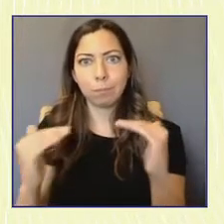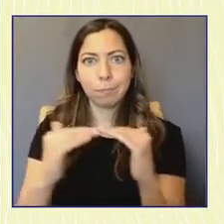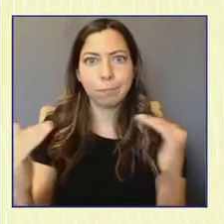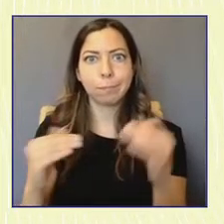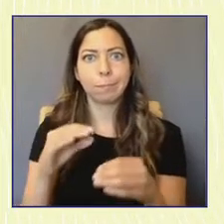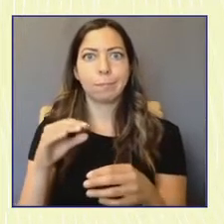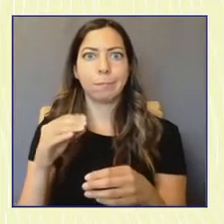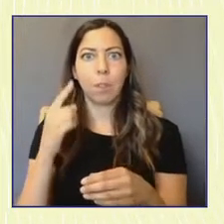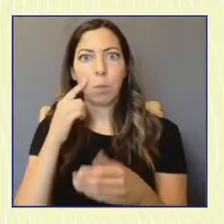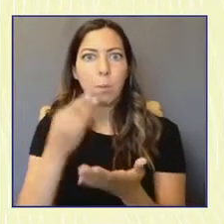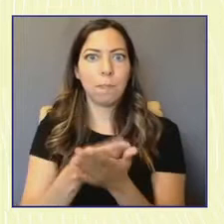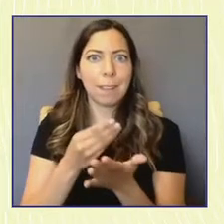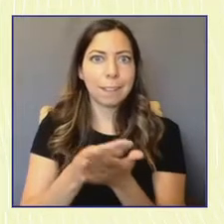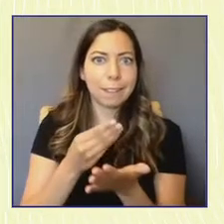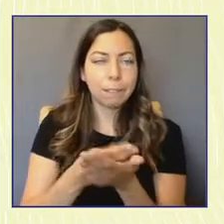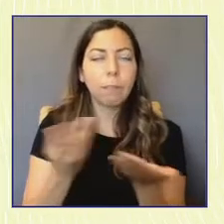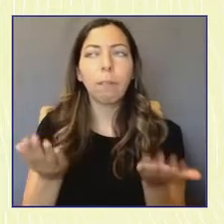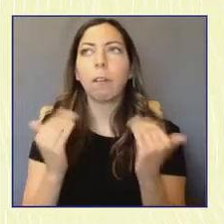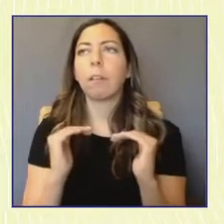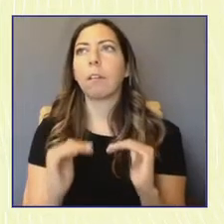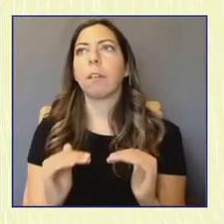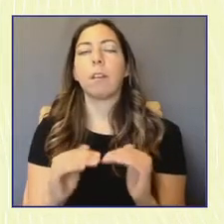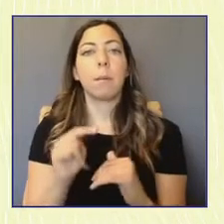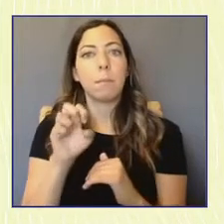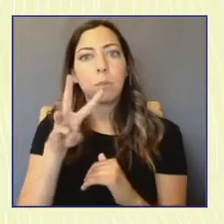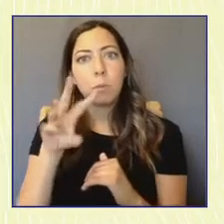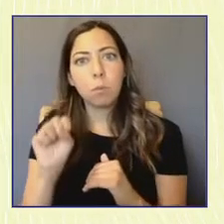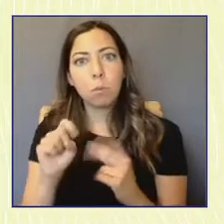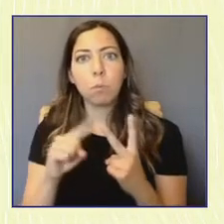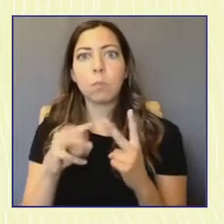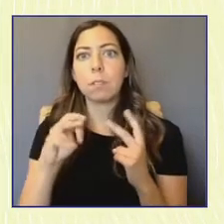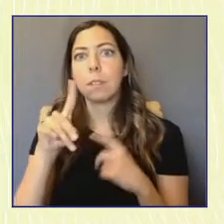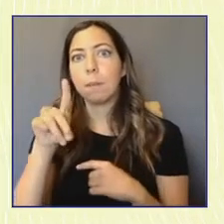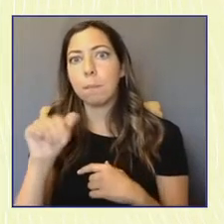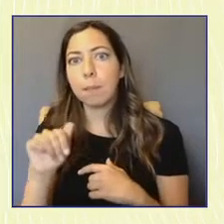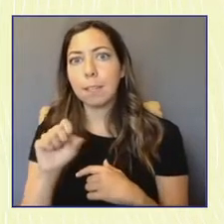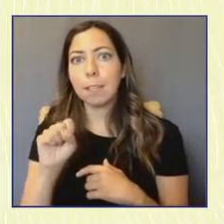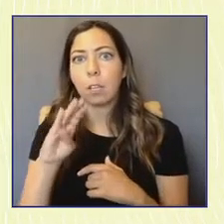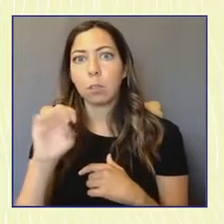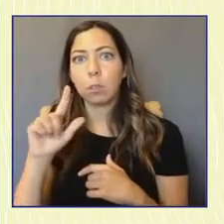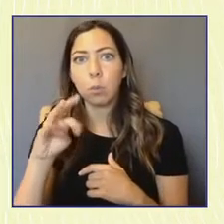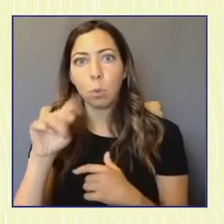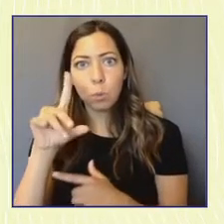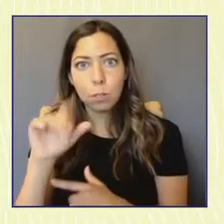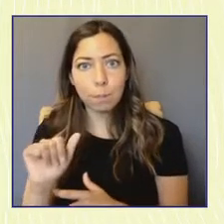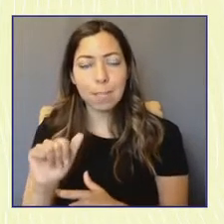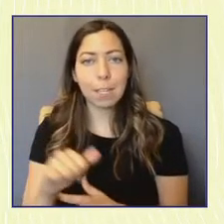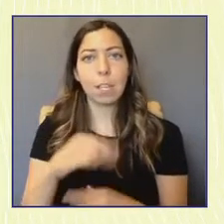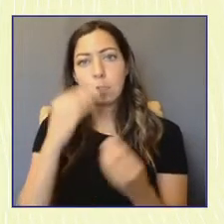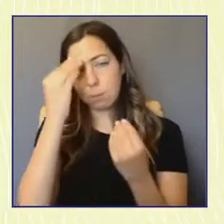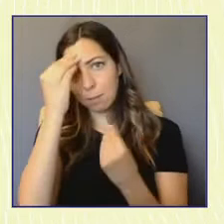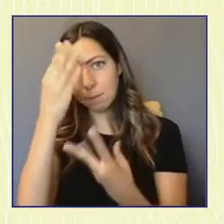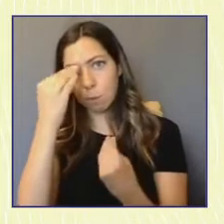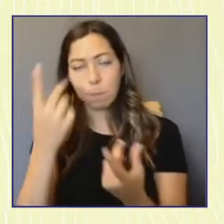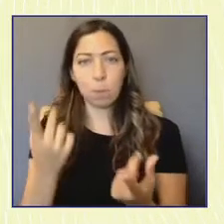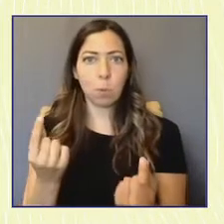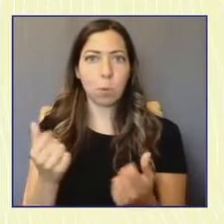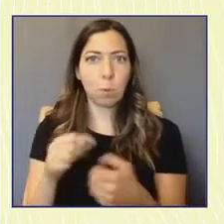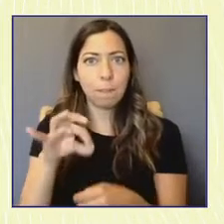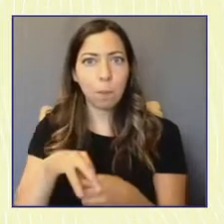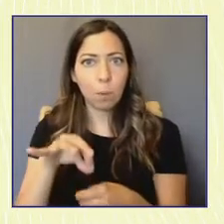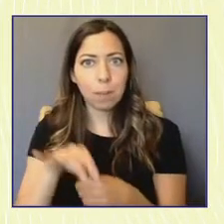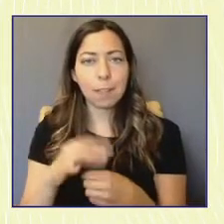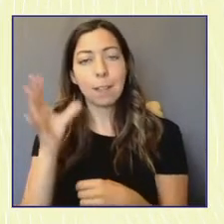through their funding, news media and social media that can inform youth about voting and help them to tell their stories, parents and